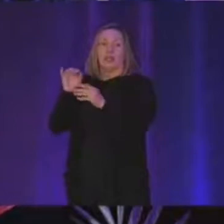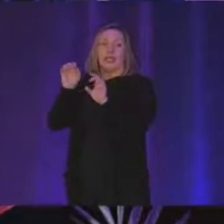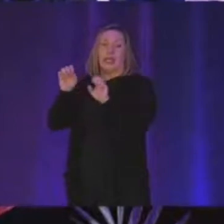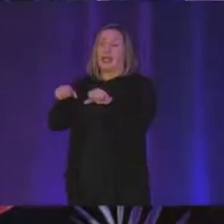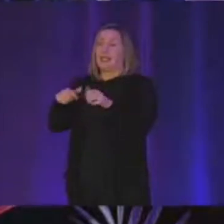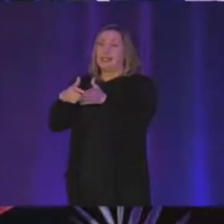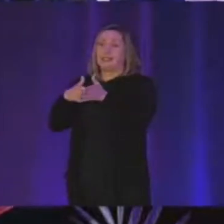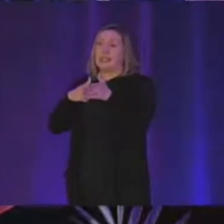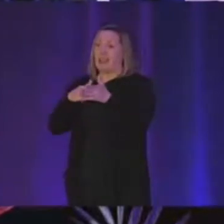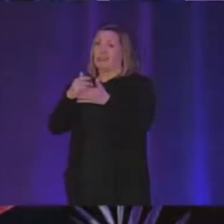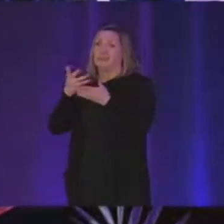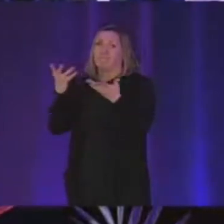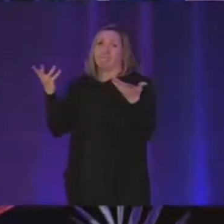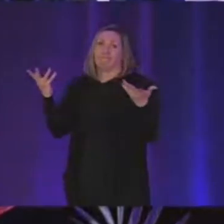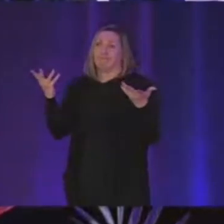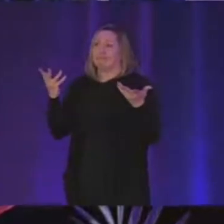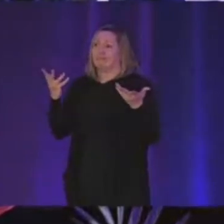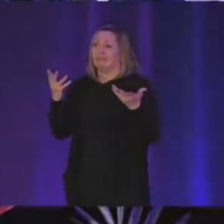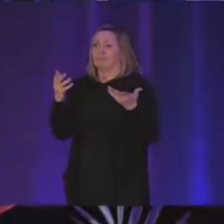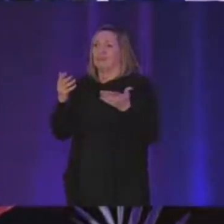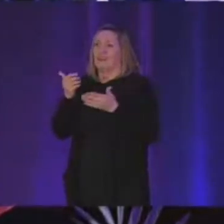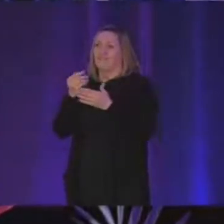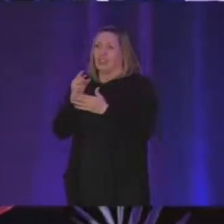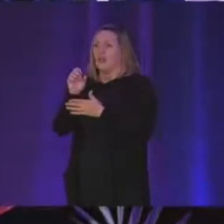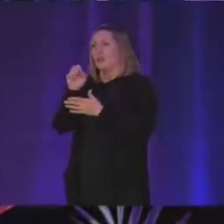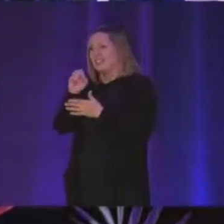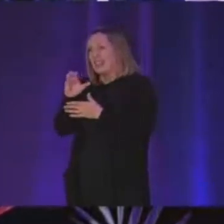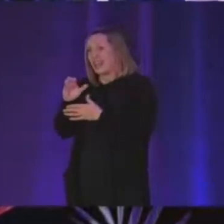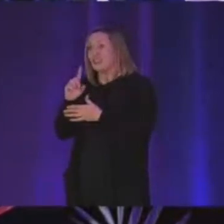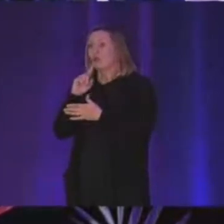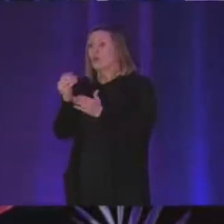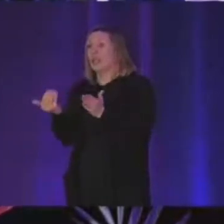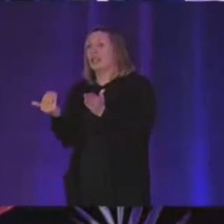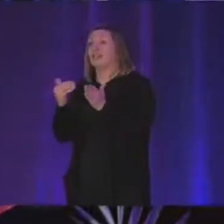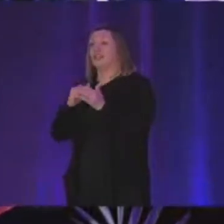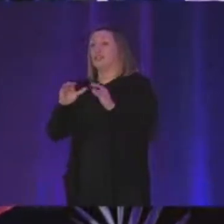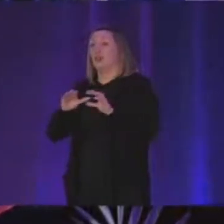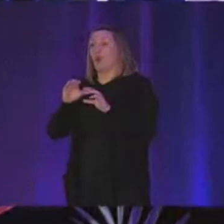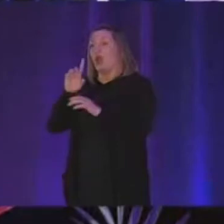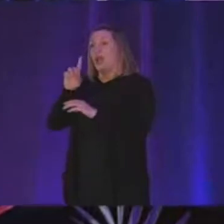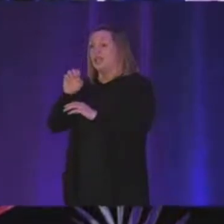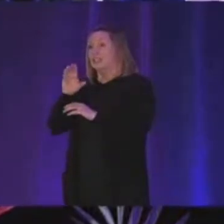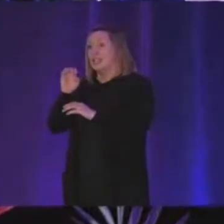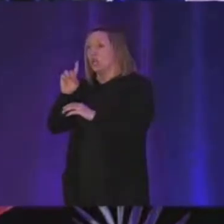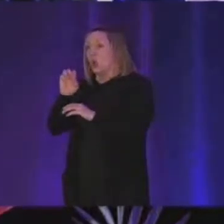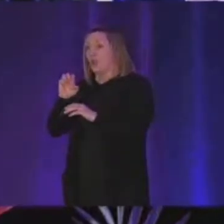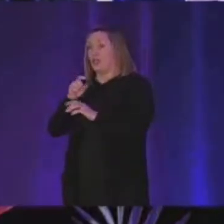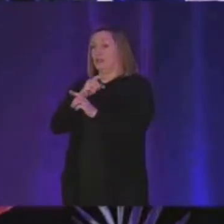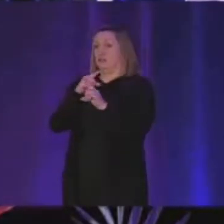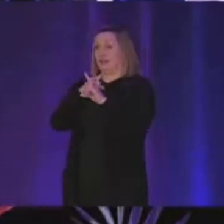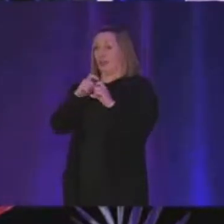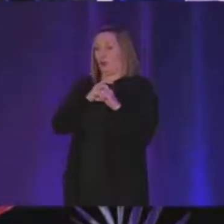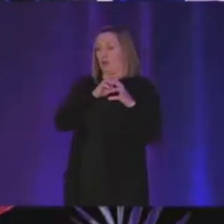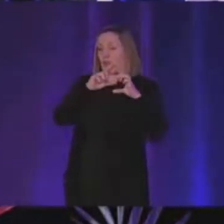can take like some uh like seconds to actually like redo all of those decoding up until that point so this